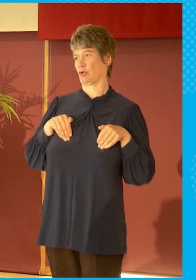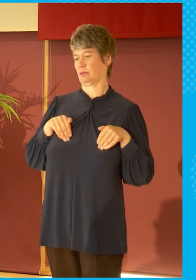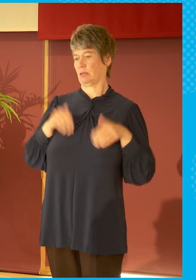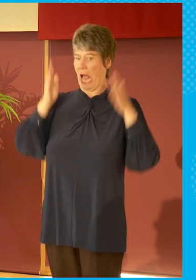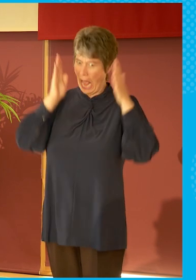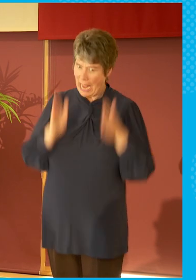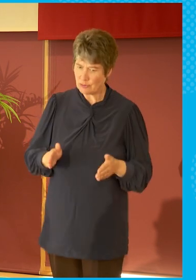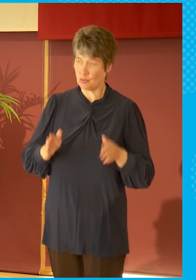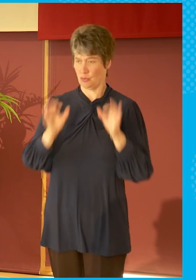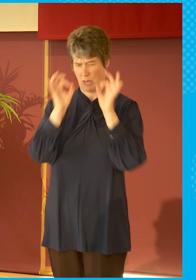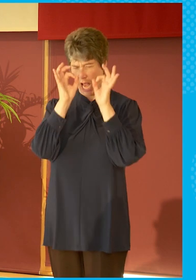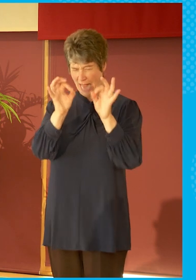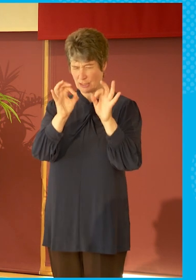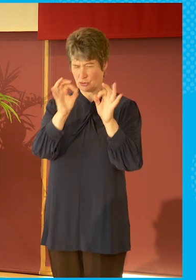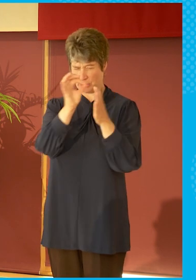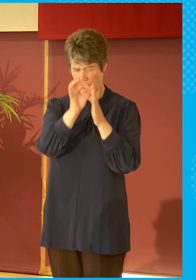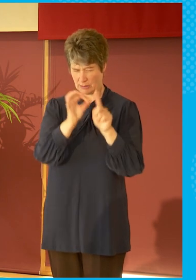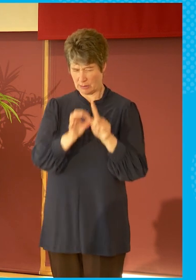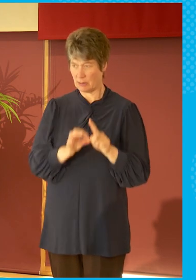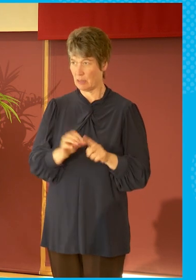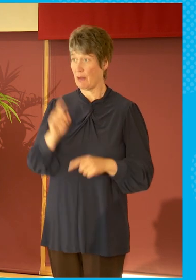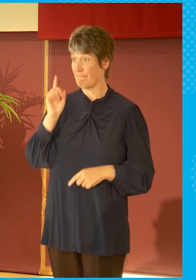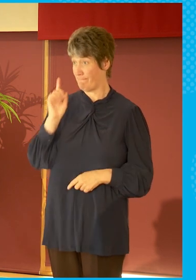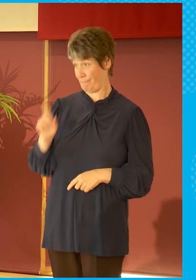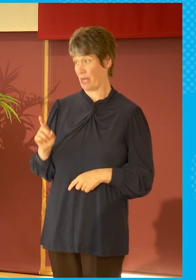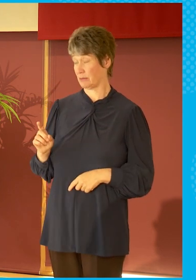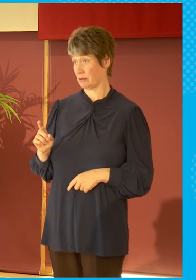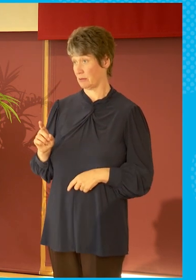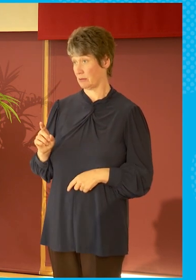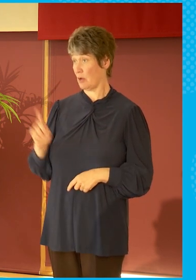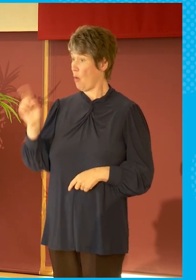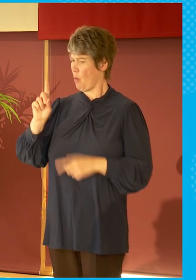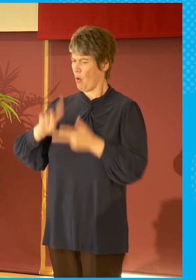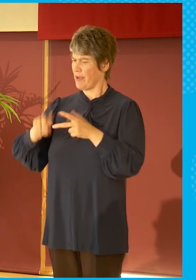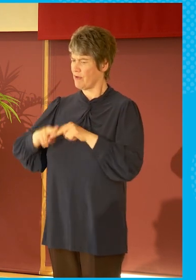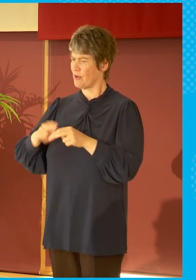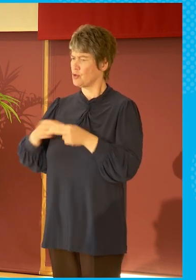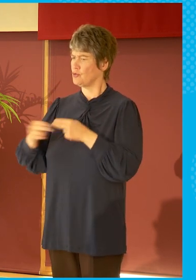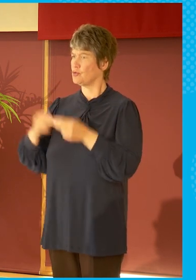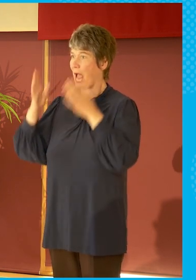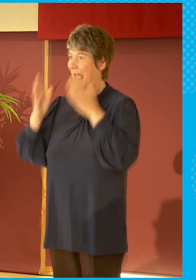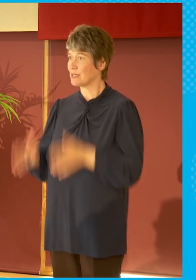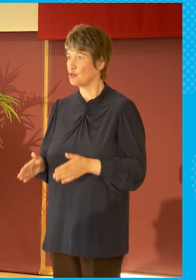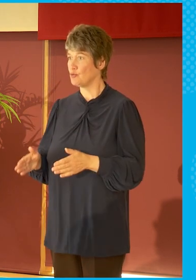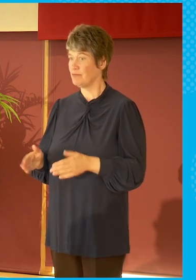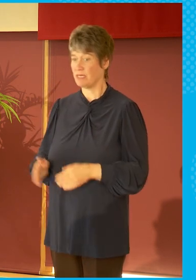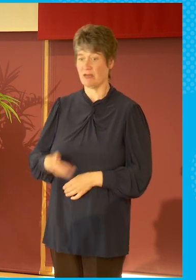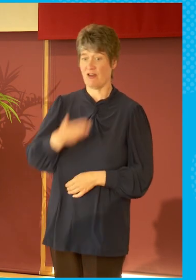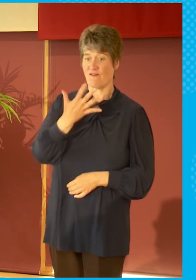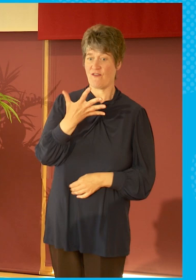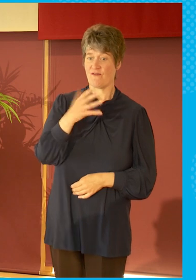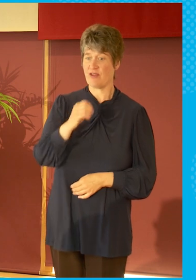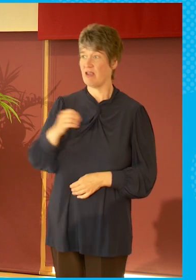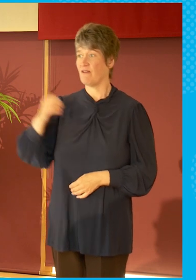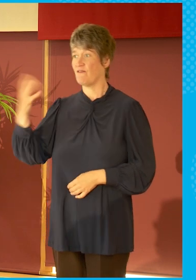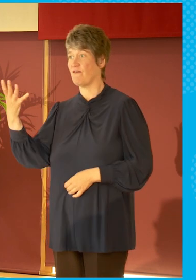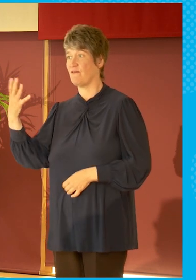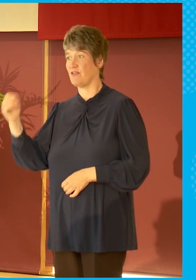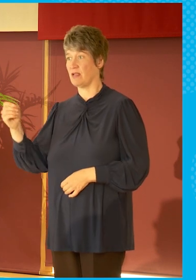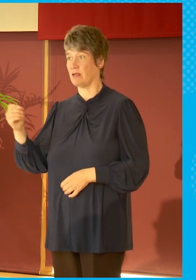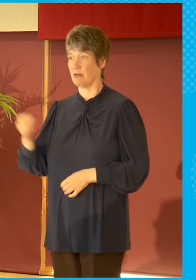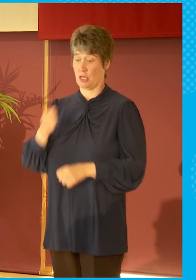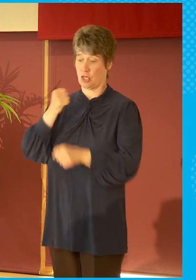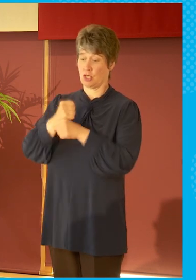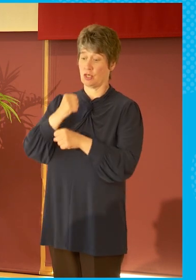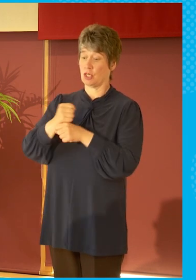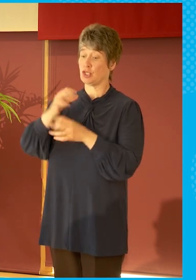But what about if news had to be 50-50 gender balanced? Now, some people would say that can't happen because you have to report the news that you see in front